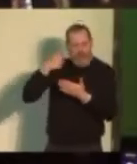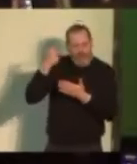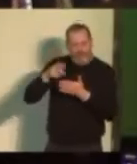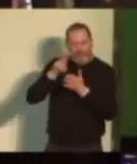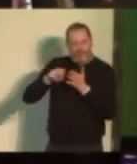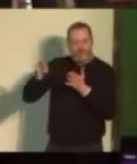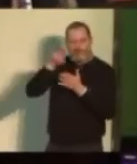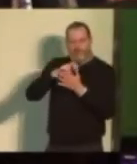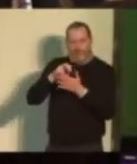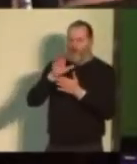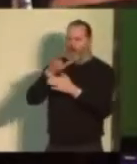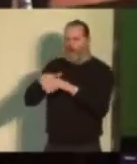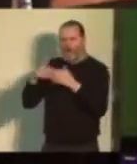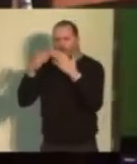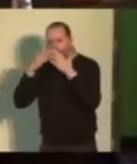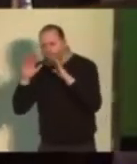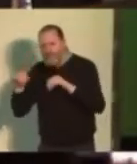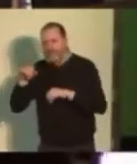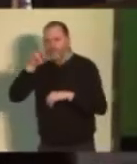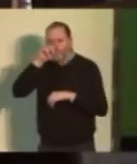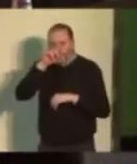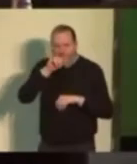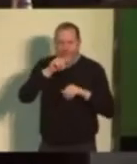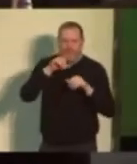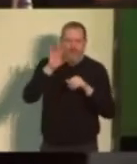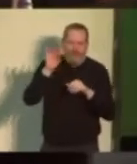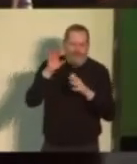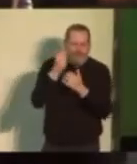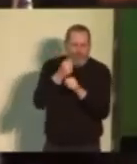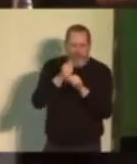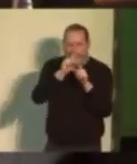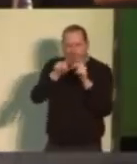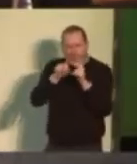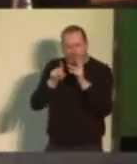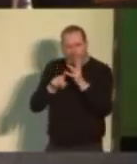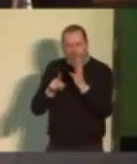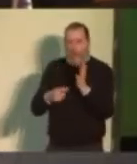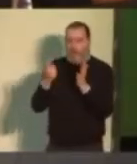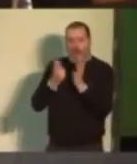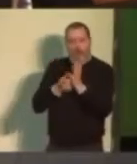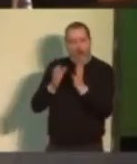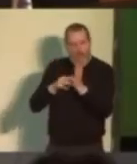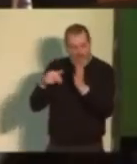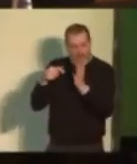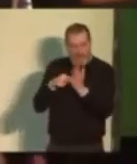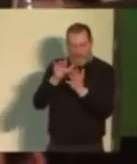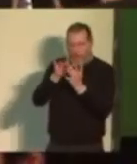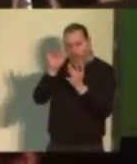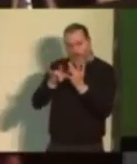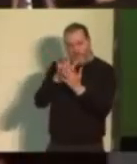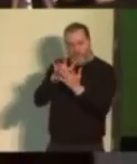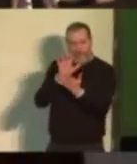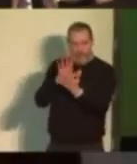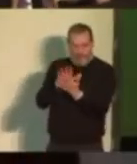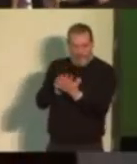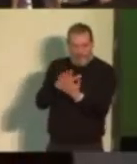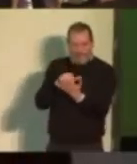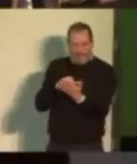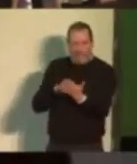social media. You can find it via the RMT's website. Other unions will also be providing information.